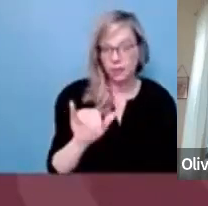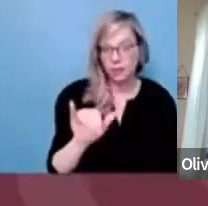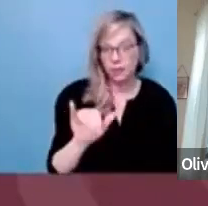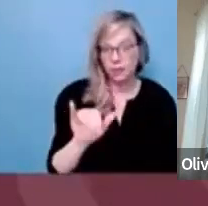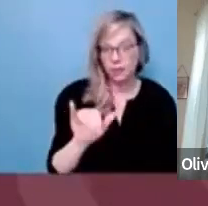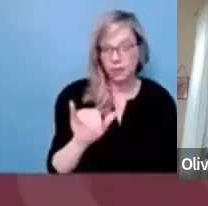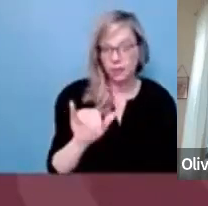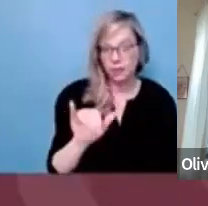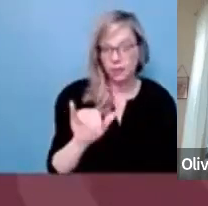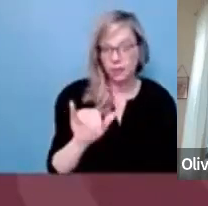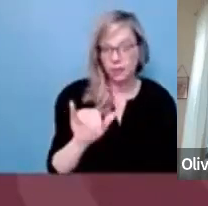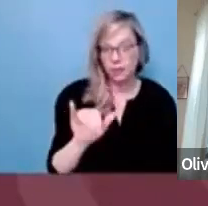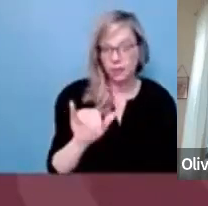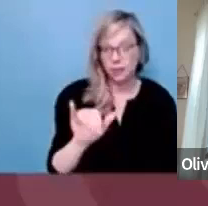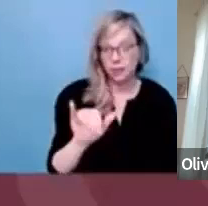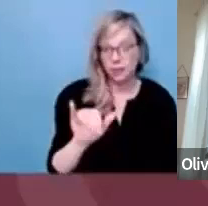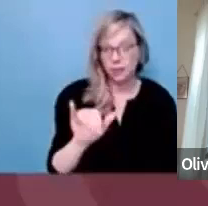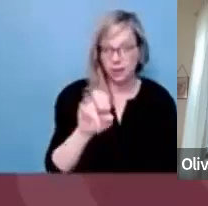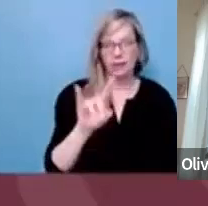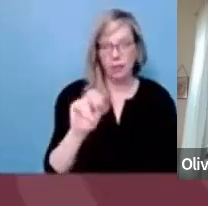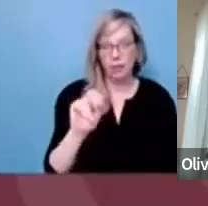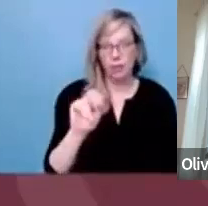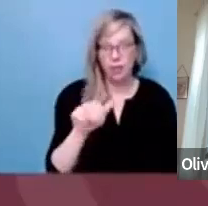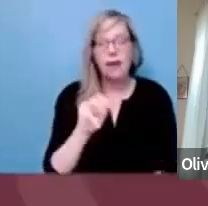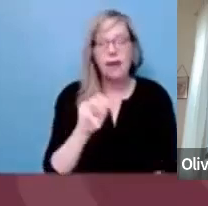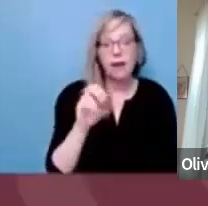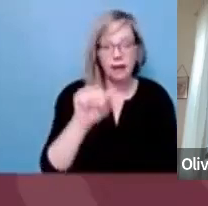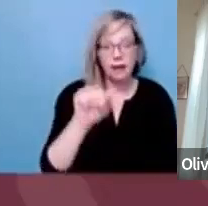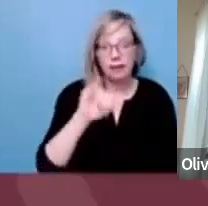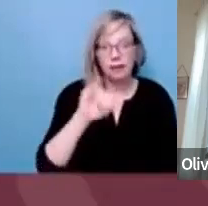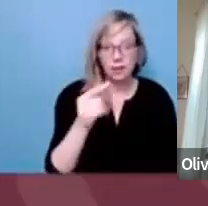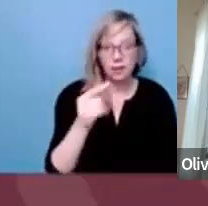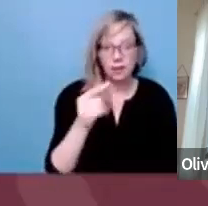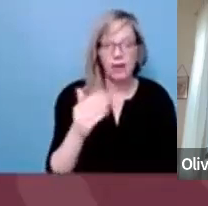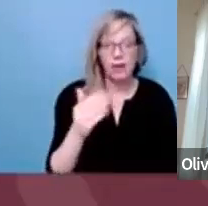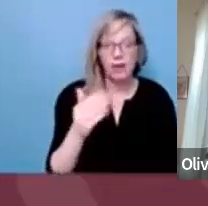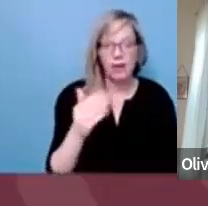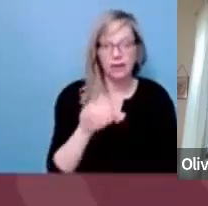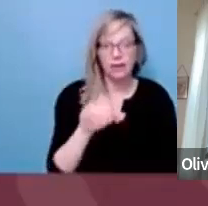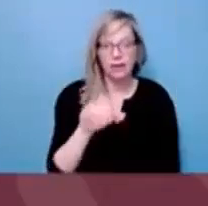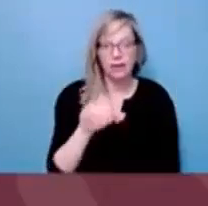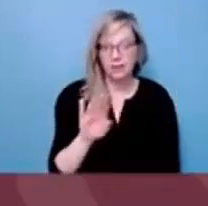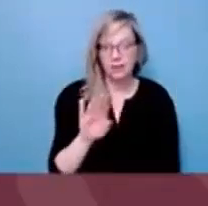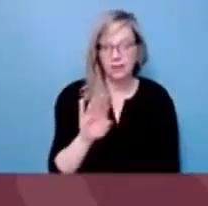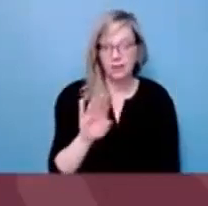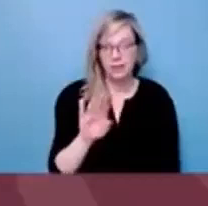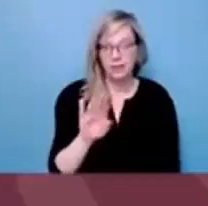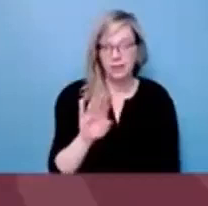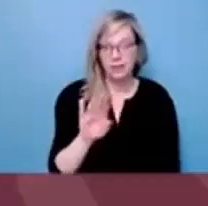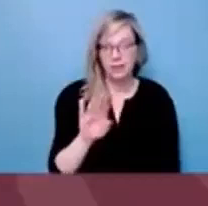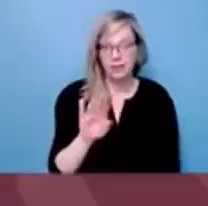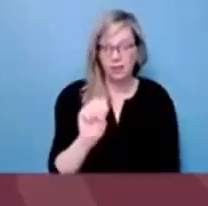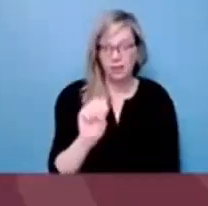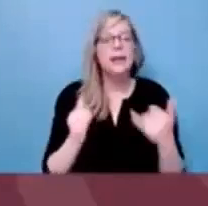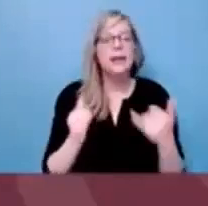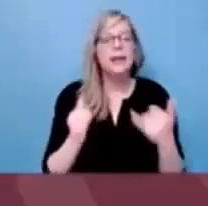Tammy Bernaski and Olivia Boonstra. Contributors to this project also include Myelica Jigal and Sibel